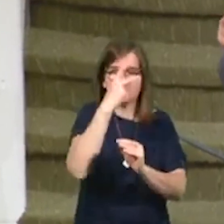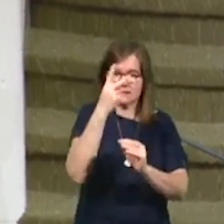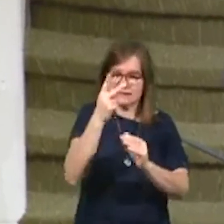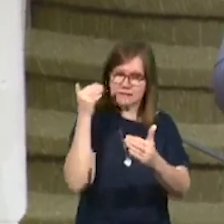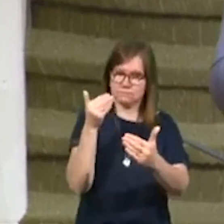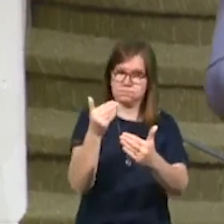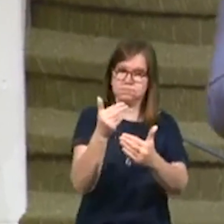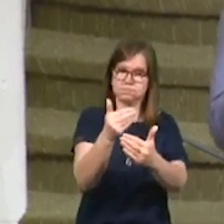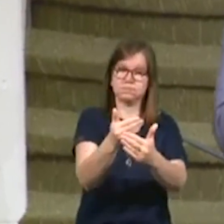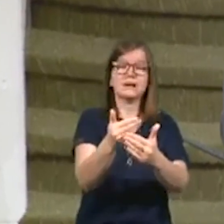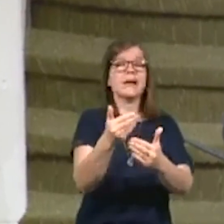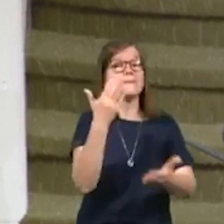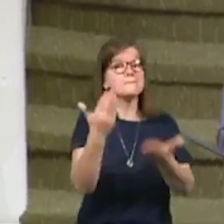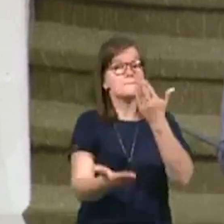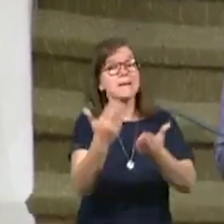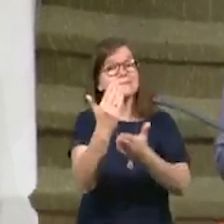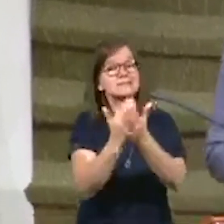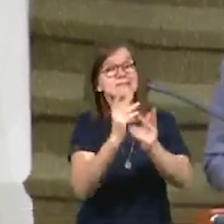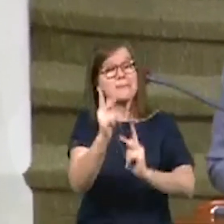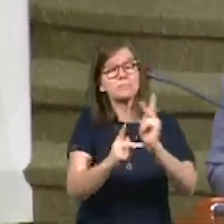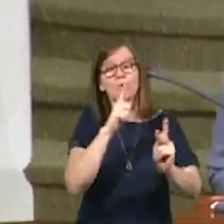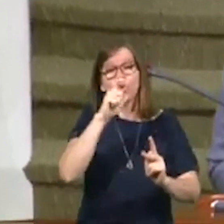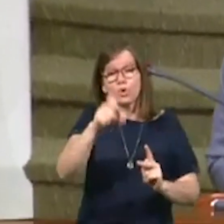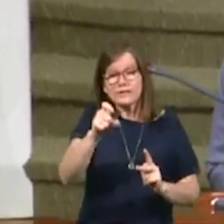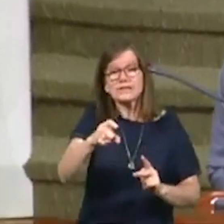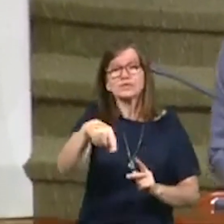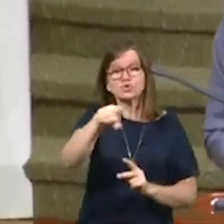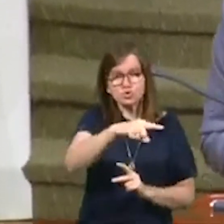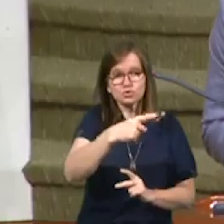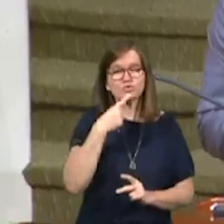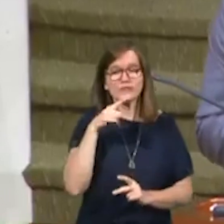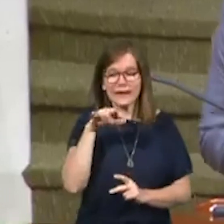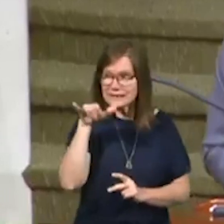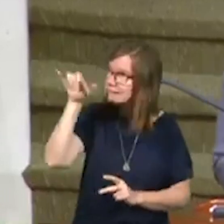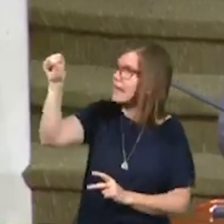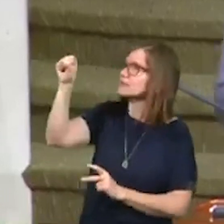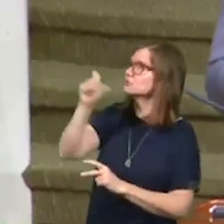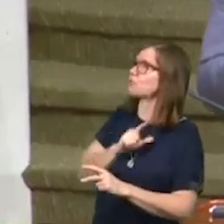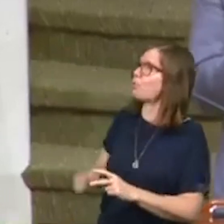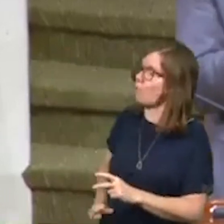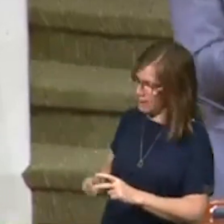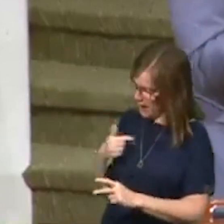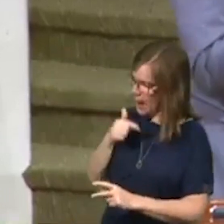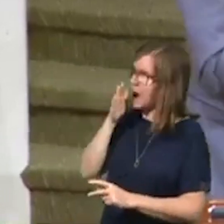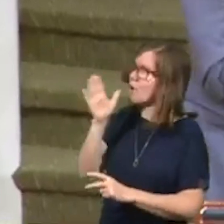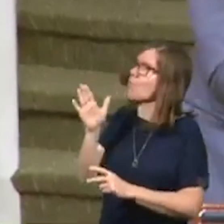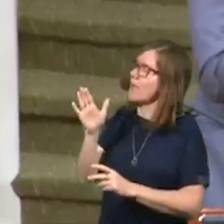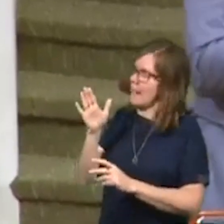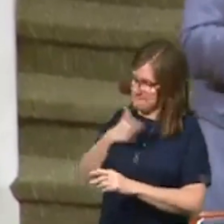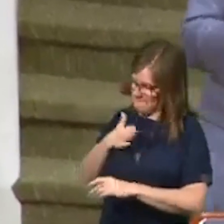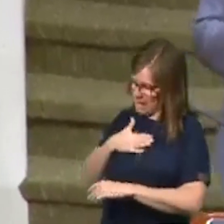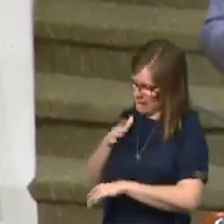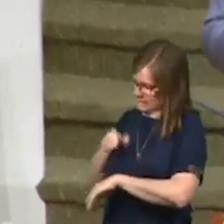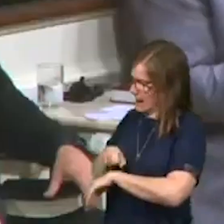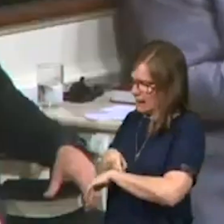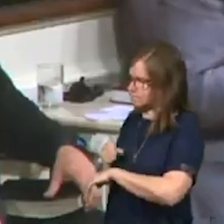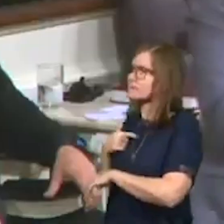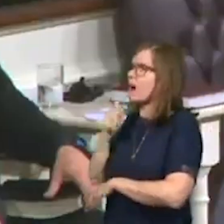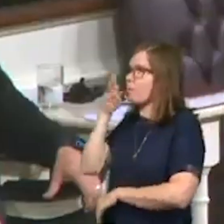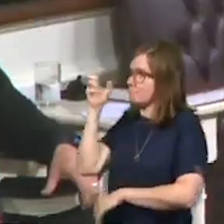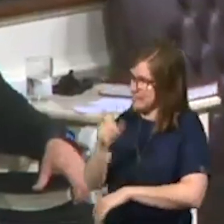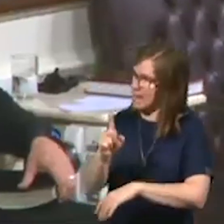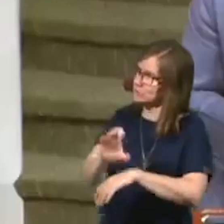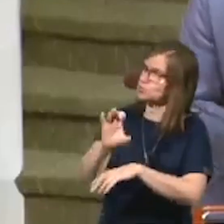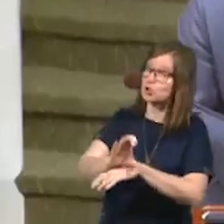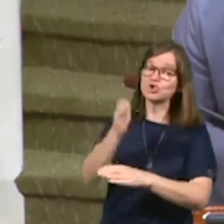the day approaching. And there just may be some people who need you to say yes, Lord. Yes, Lord. I'll put my time aside. I'll come back to church.